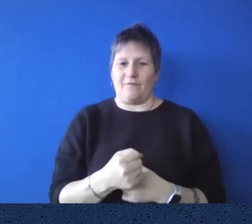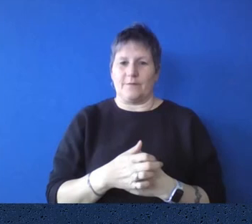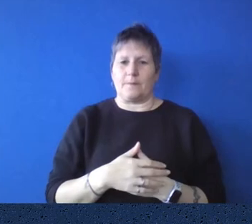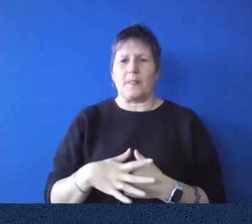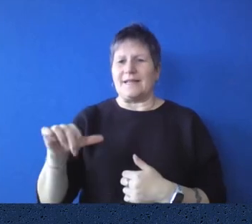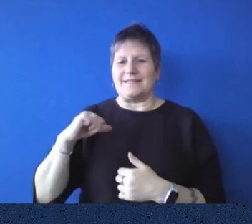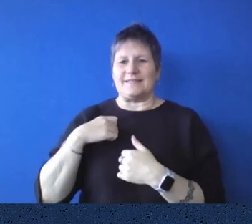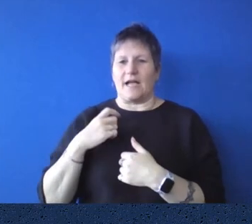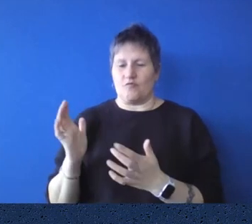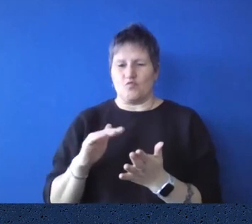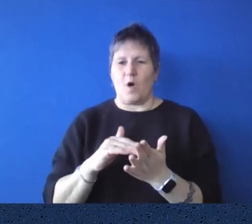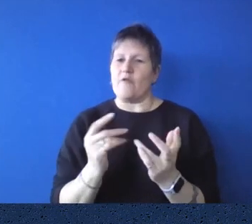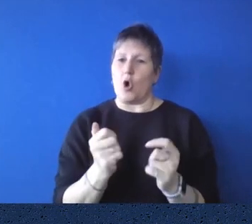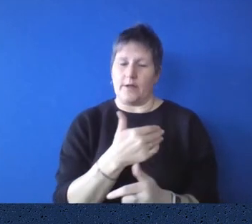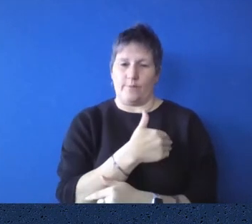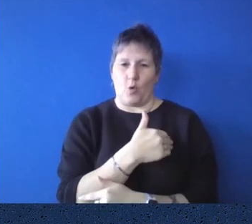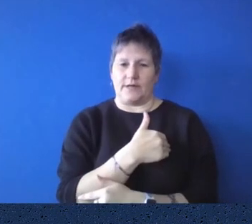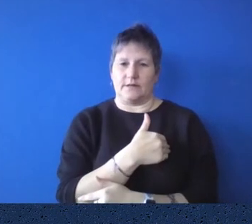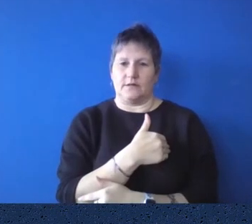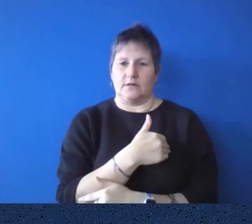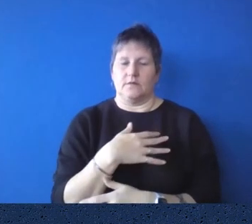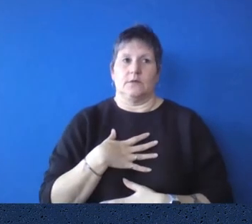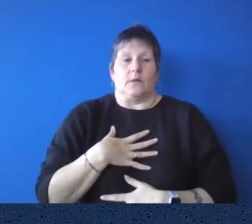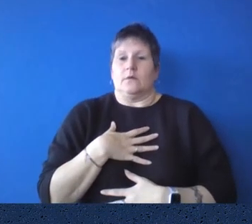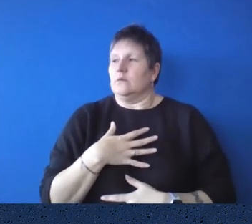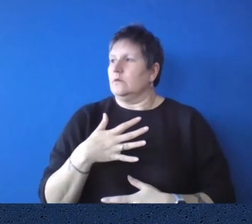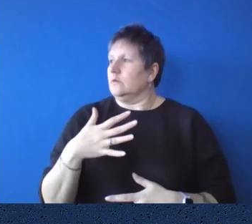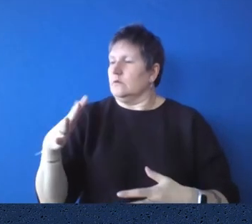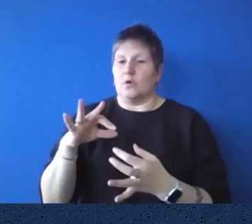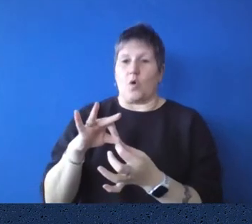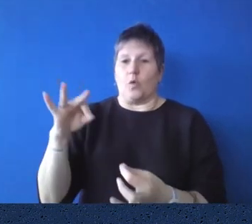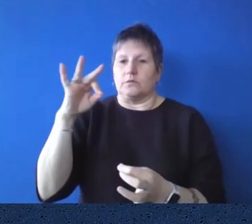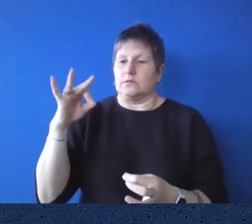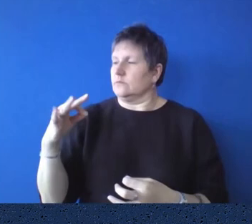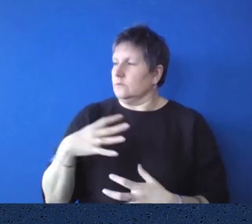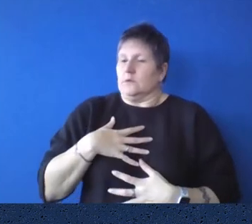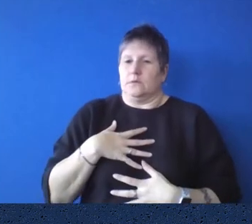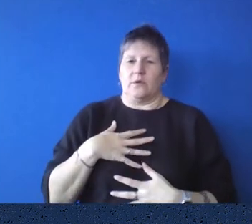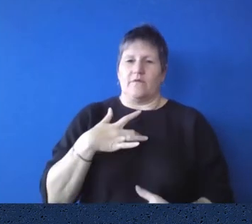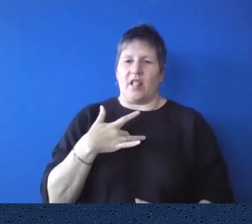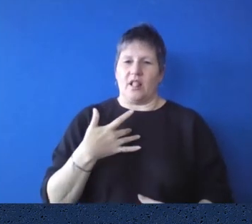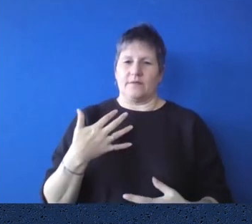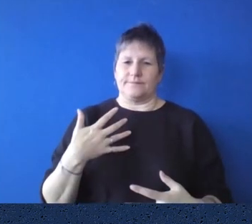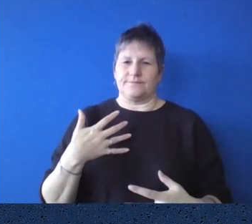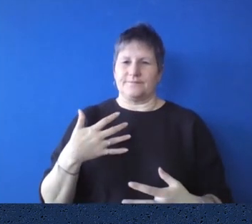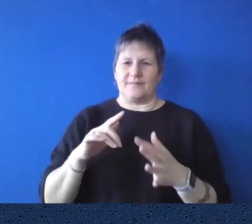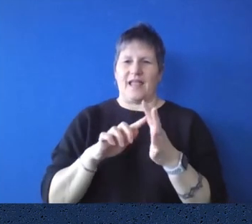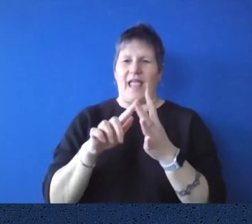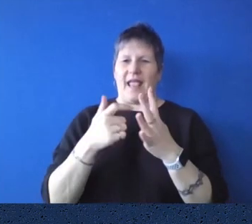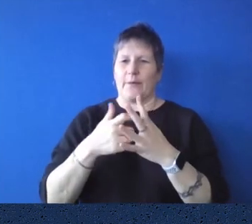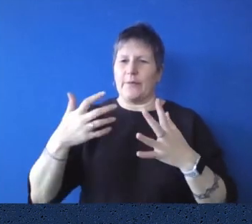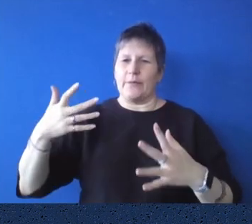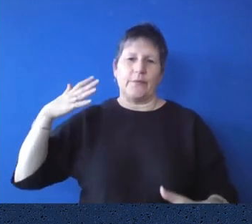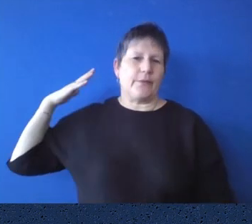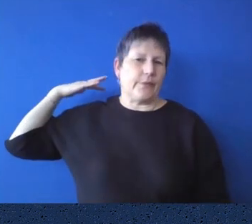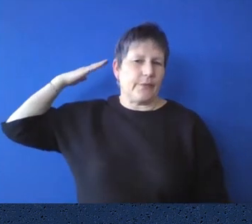mornings, uh, she would be spooked by this ghost. She'd feel the air of the ghost over her